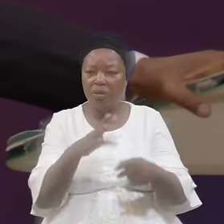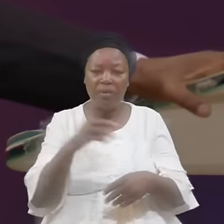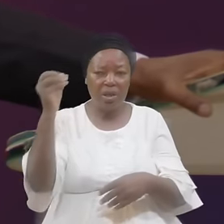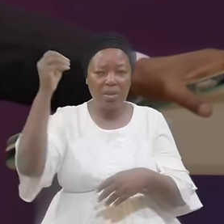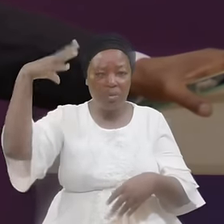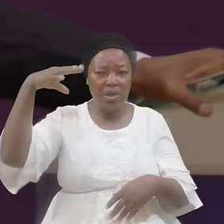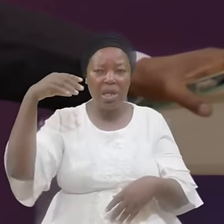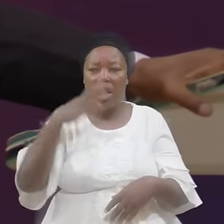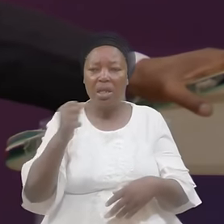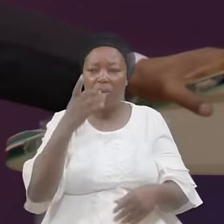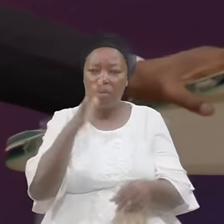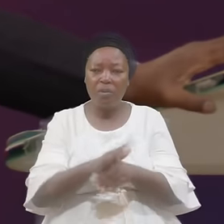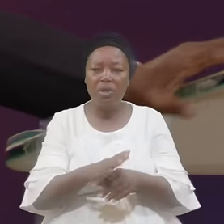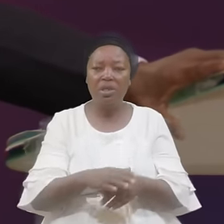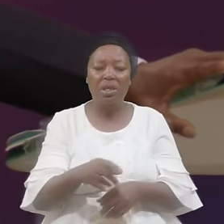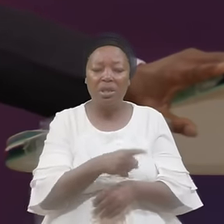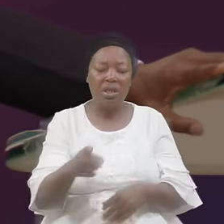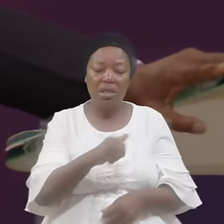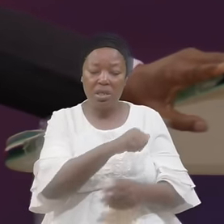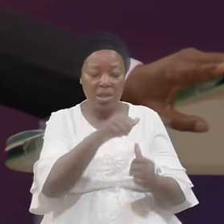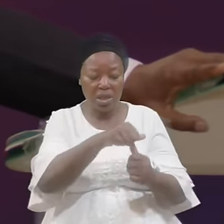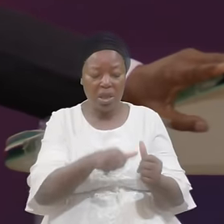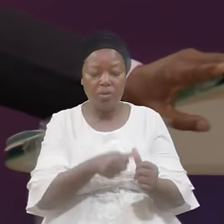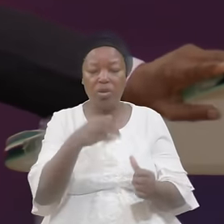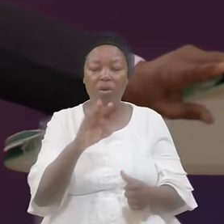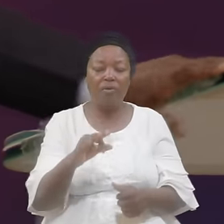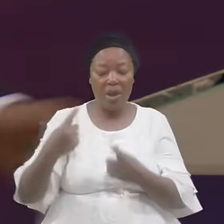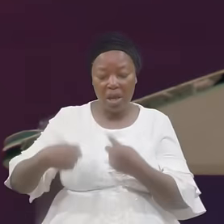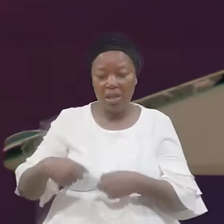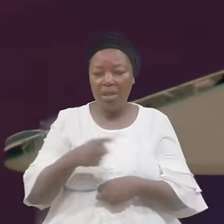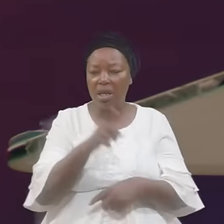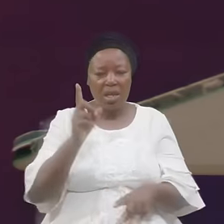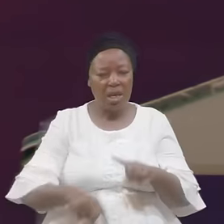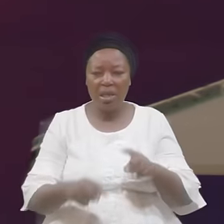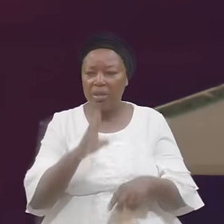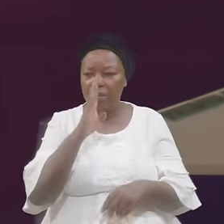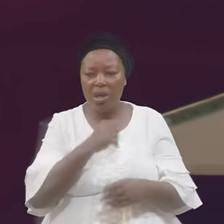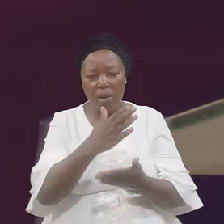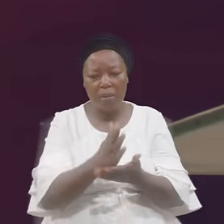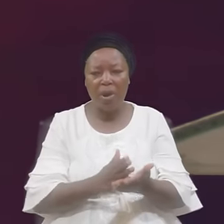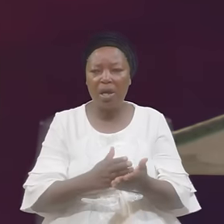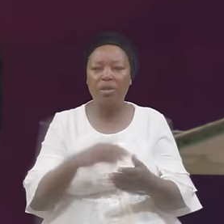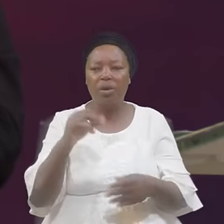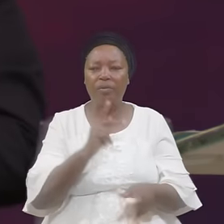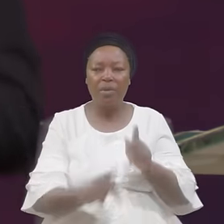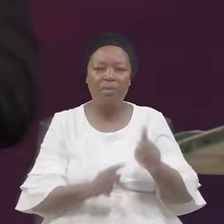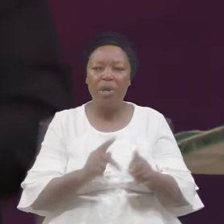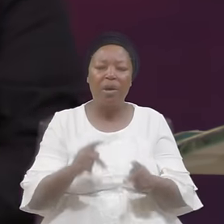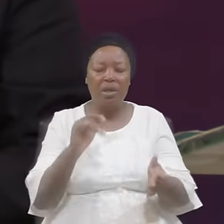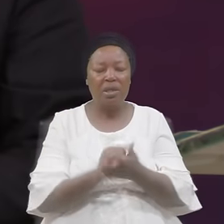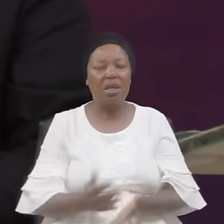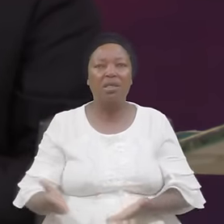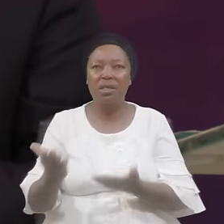And the promise The circumcision Of heart They cannot be Part Of the people That